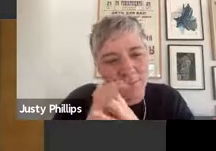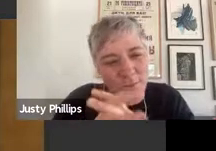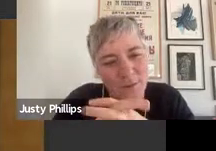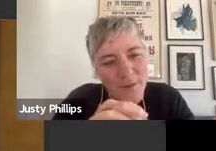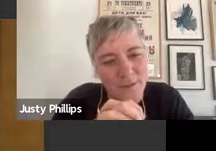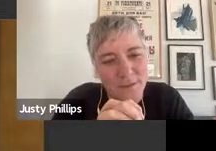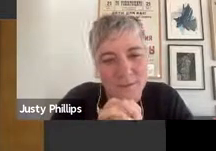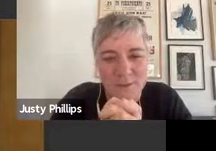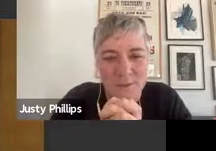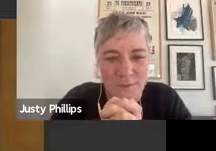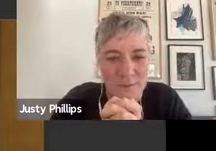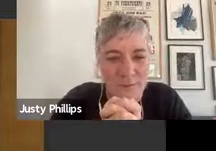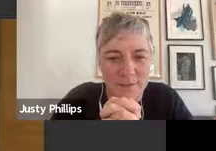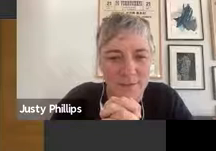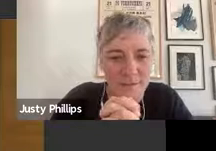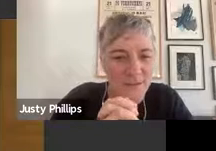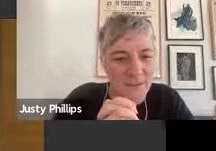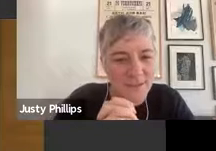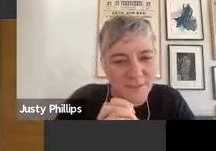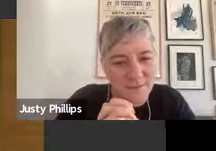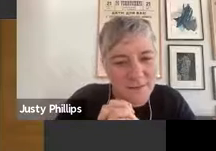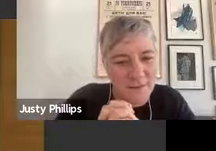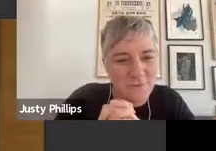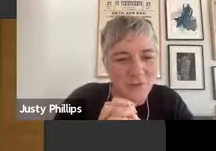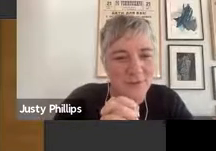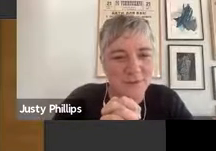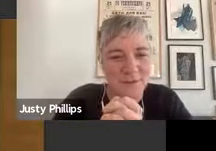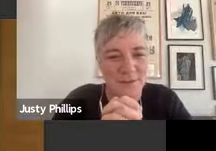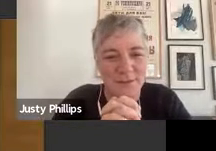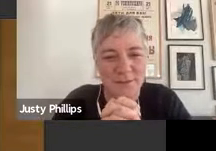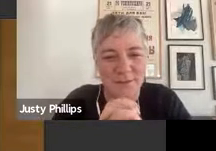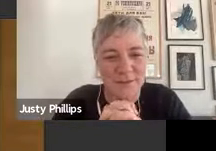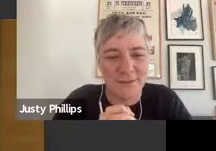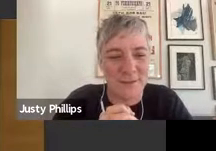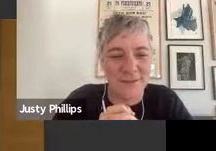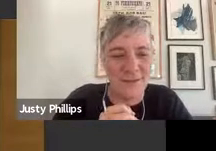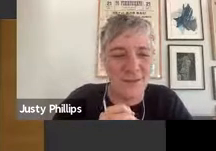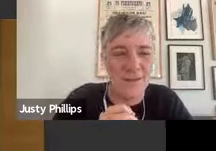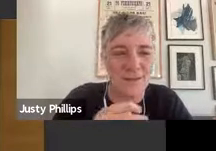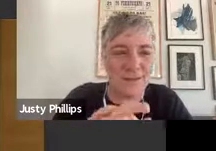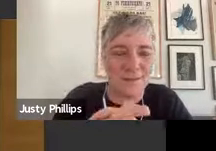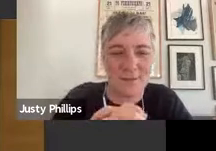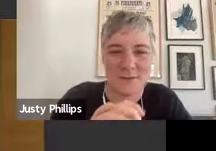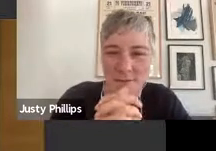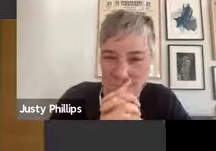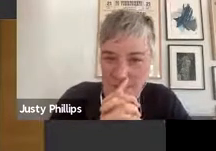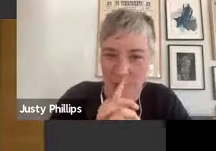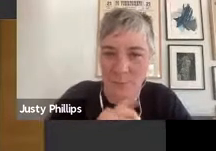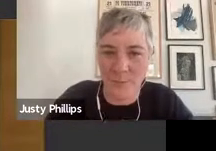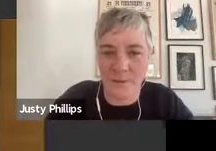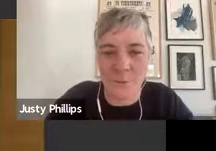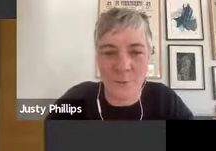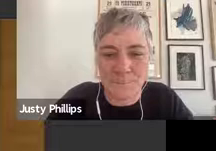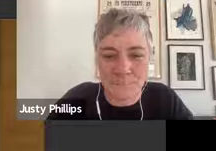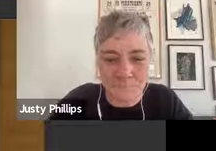were, where are we, the 13th of October 2019. That's Marg's card at the